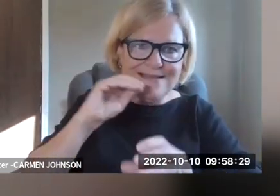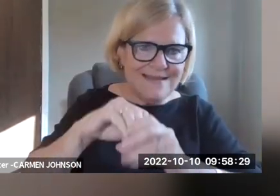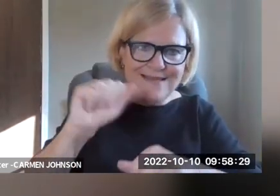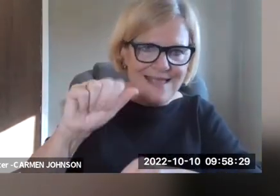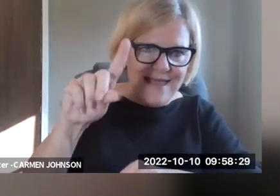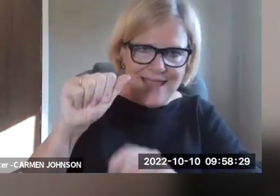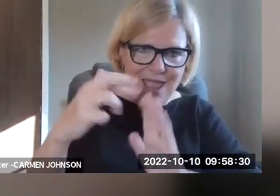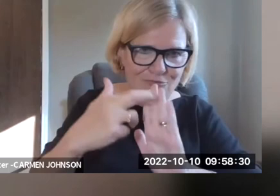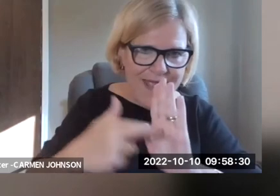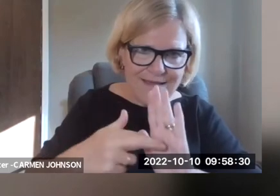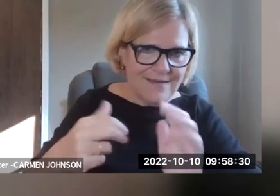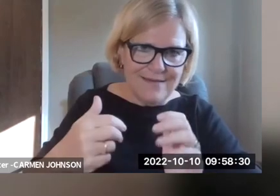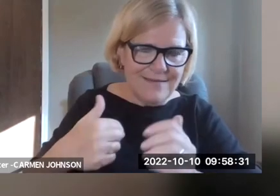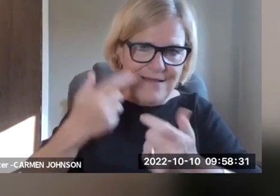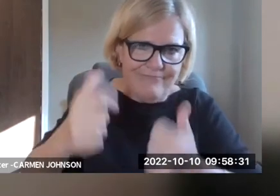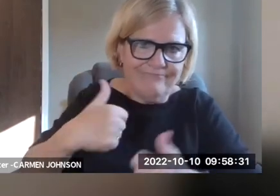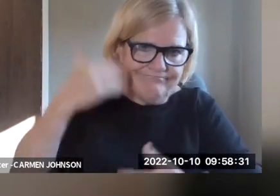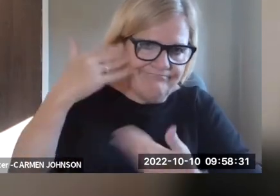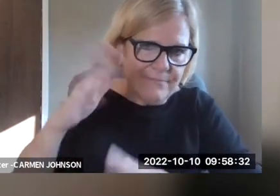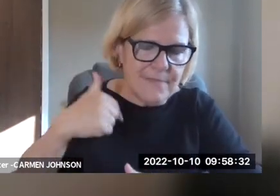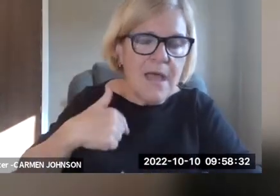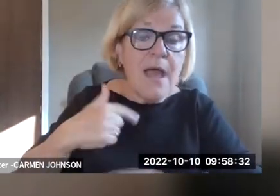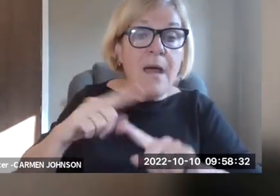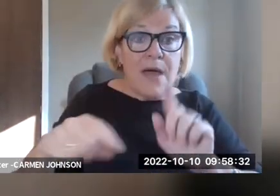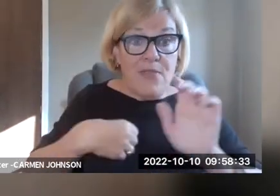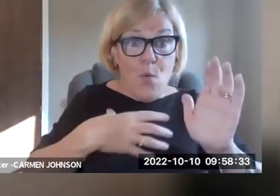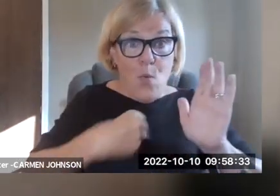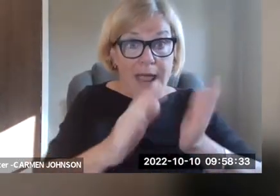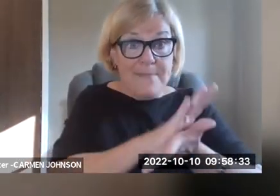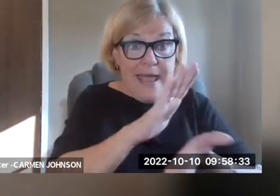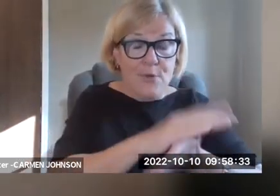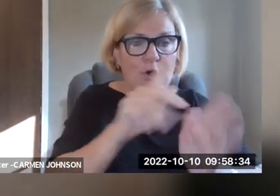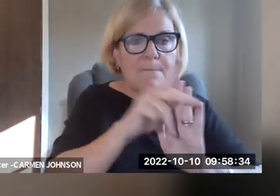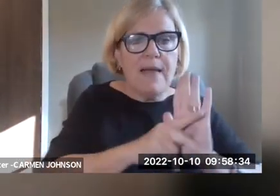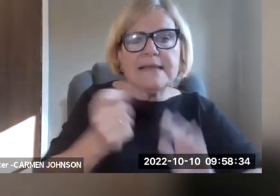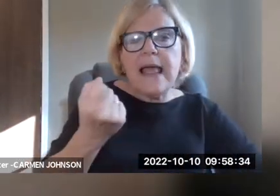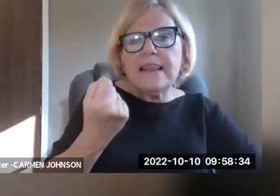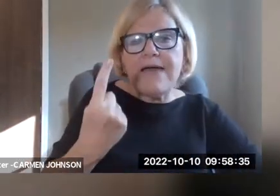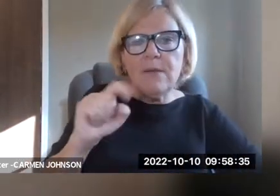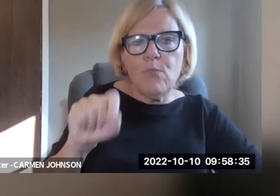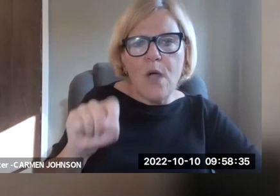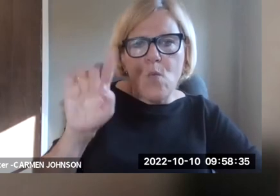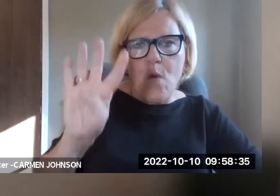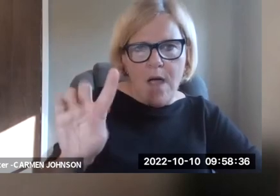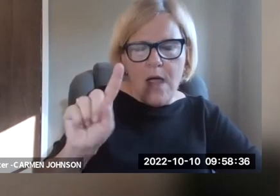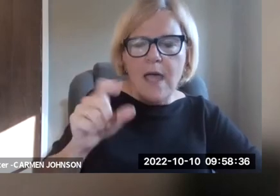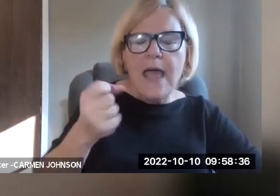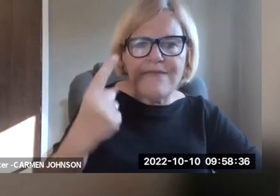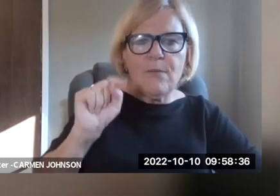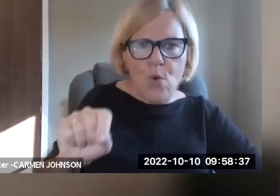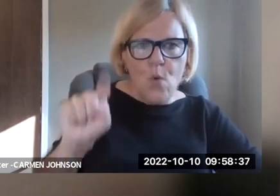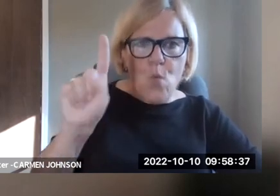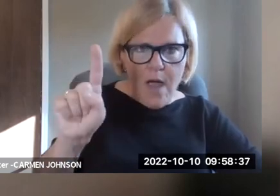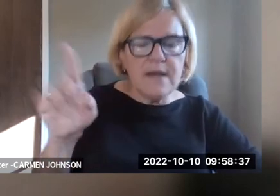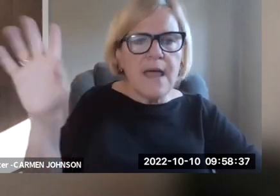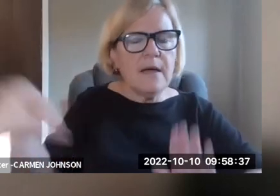Great. Um, I'll, I, I'm not going to be able to point you to where this is in the ADA reg off the top of my head, but in